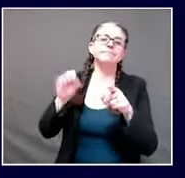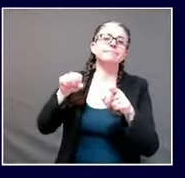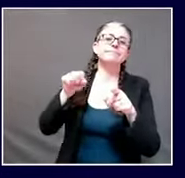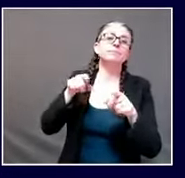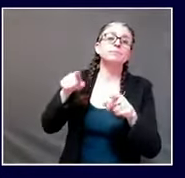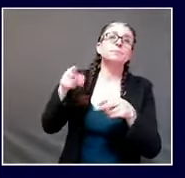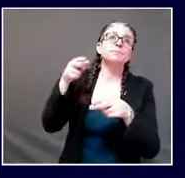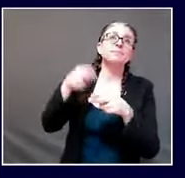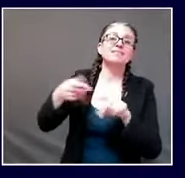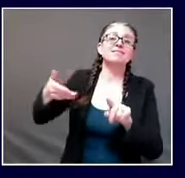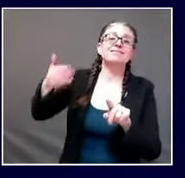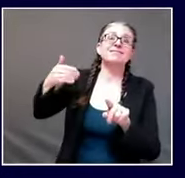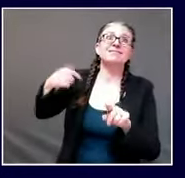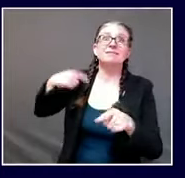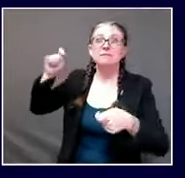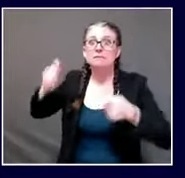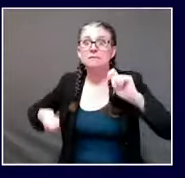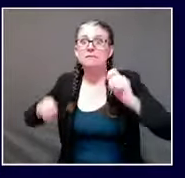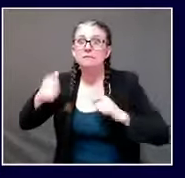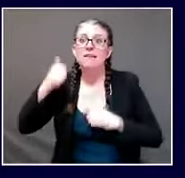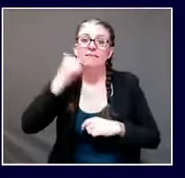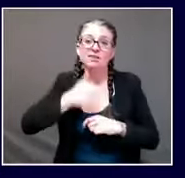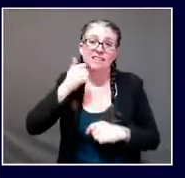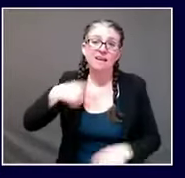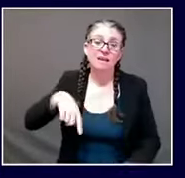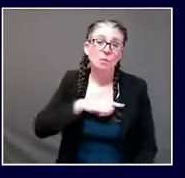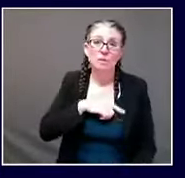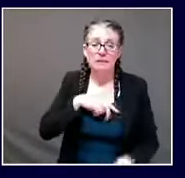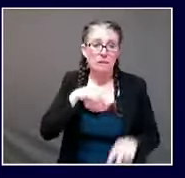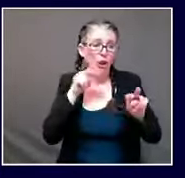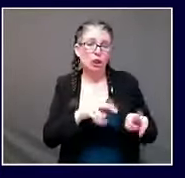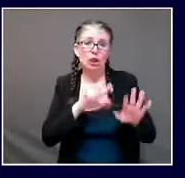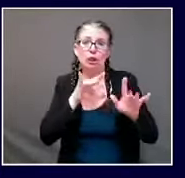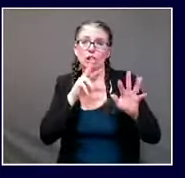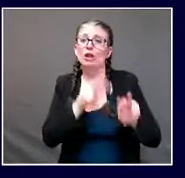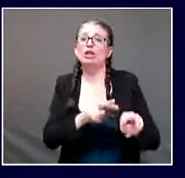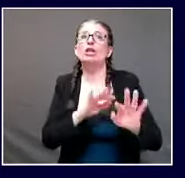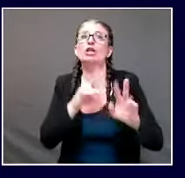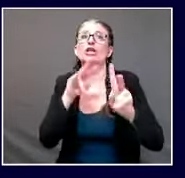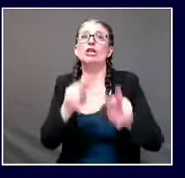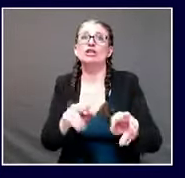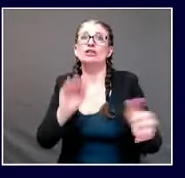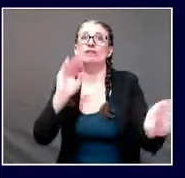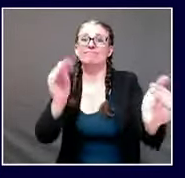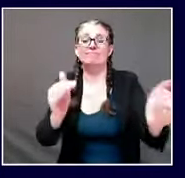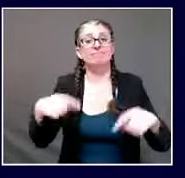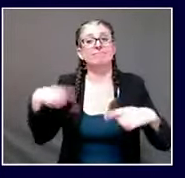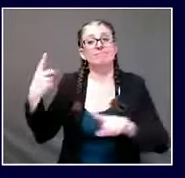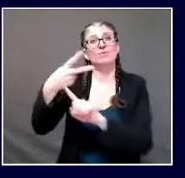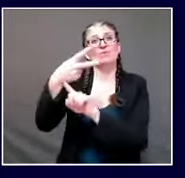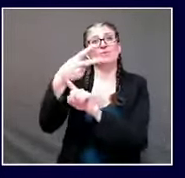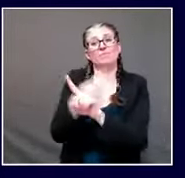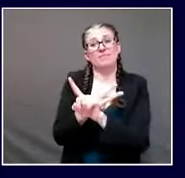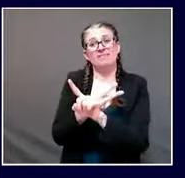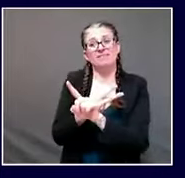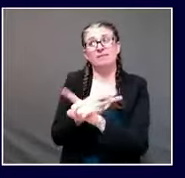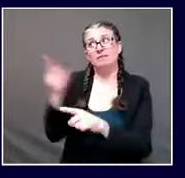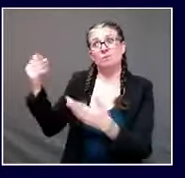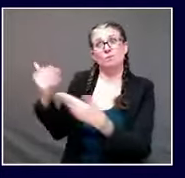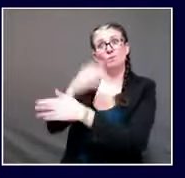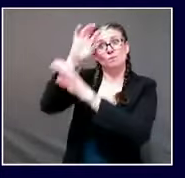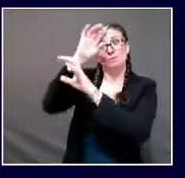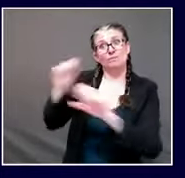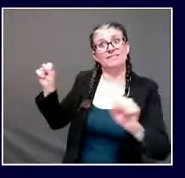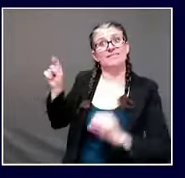less than two months we're looking at a transition finally taking place and we're looking at congress i mean i've spoken